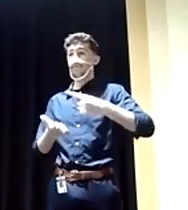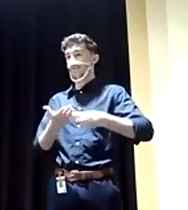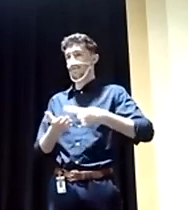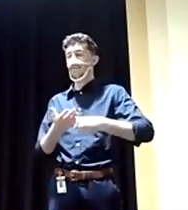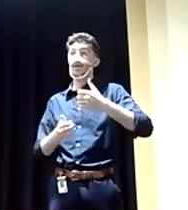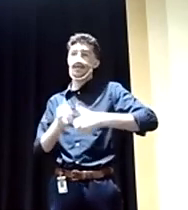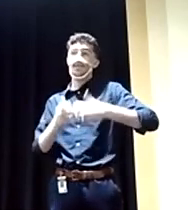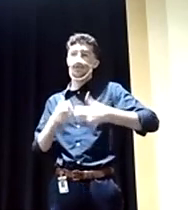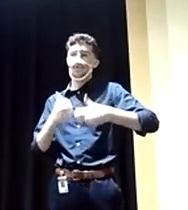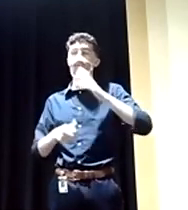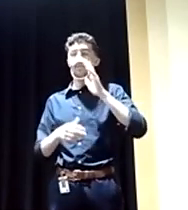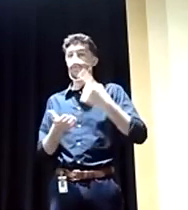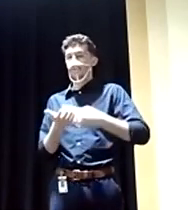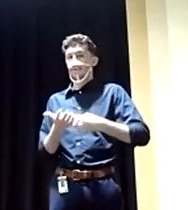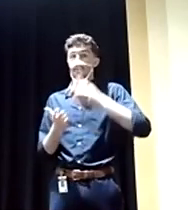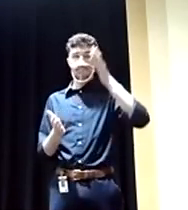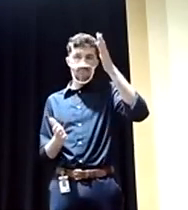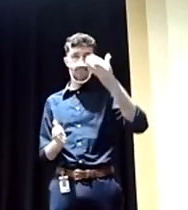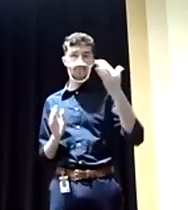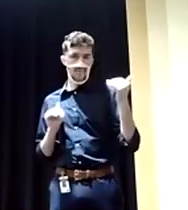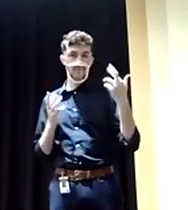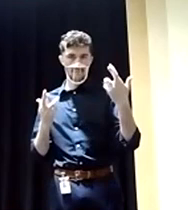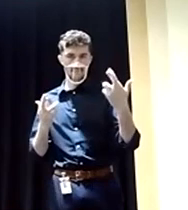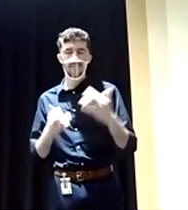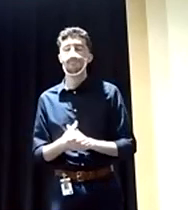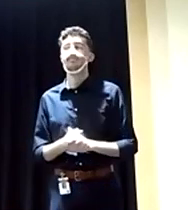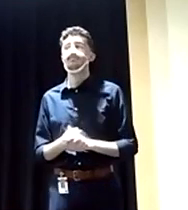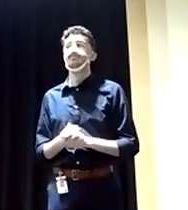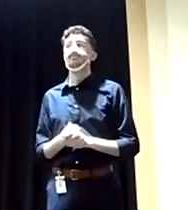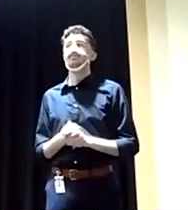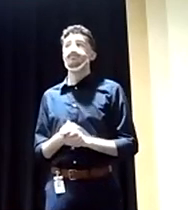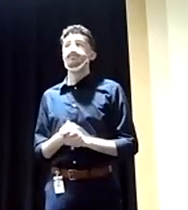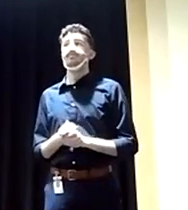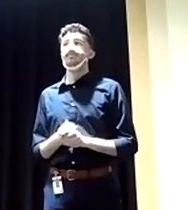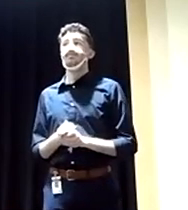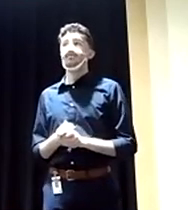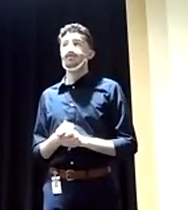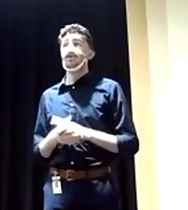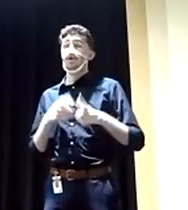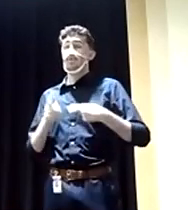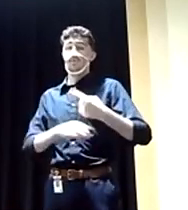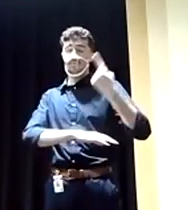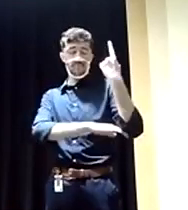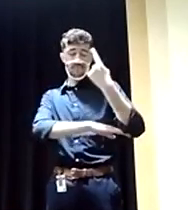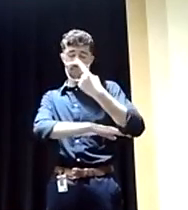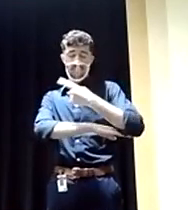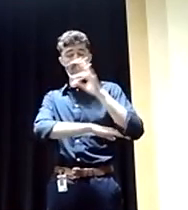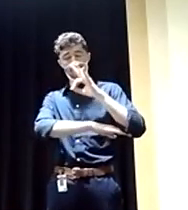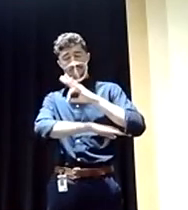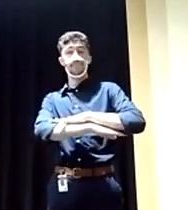will discuss, and hopefully future debates and conversations, at the end of the day, working people,